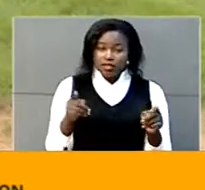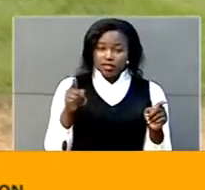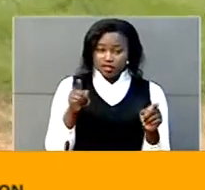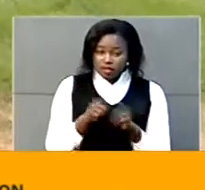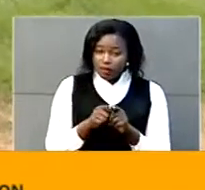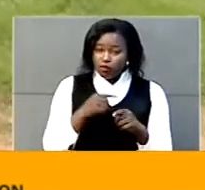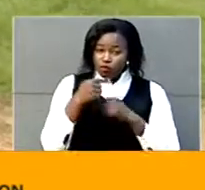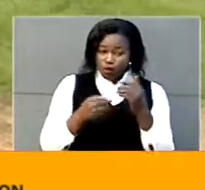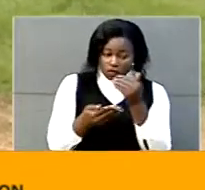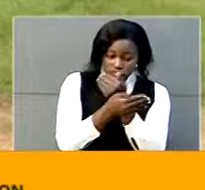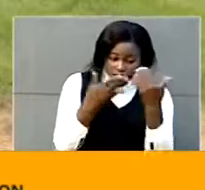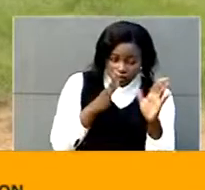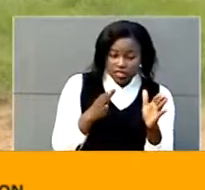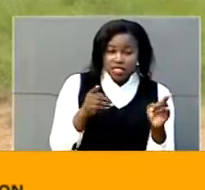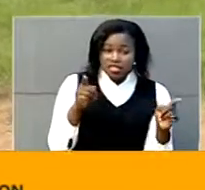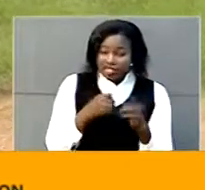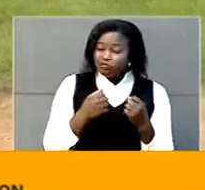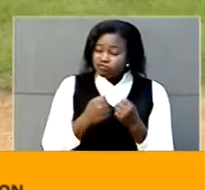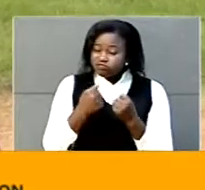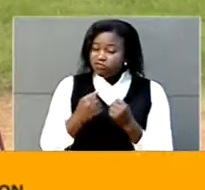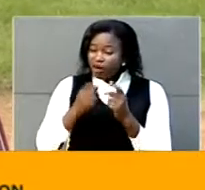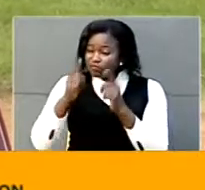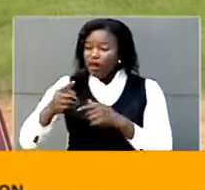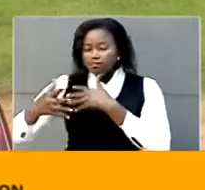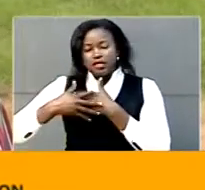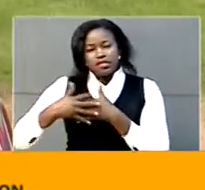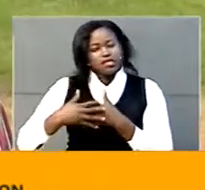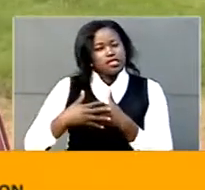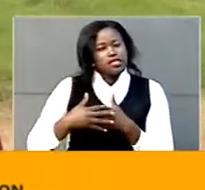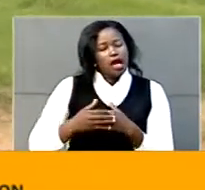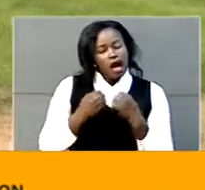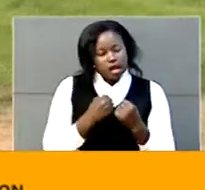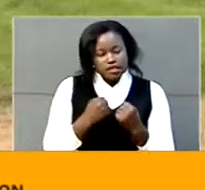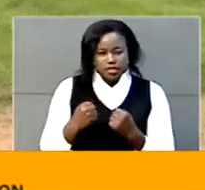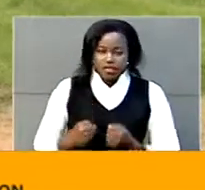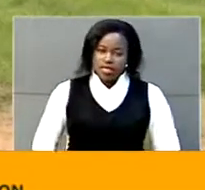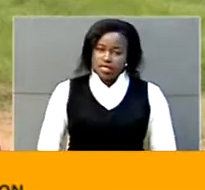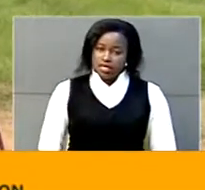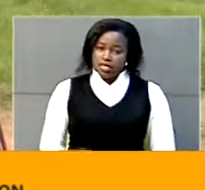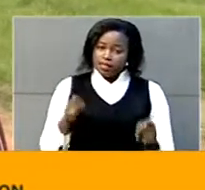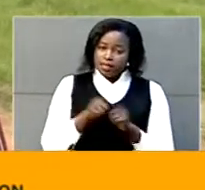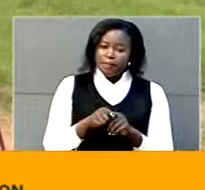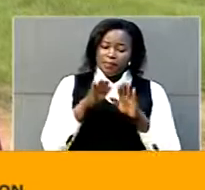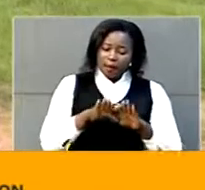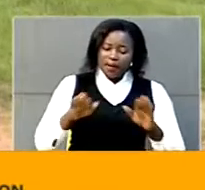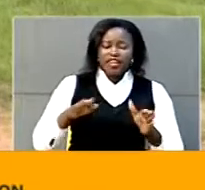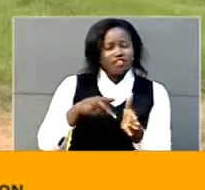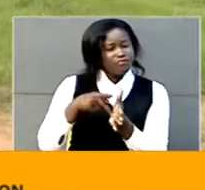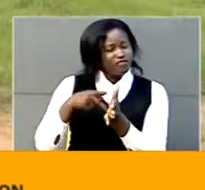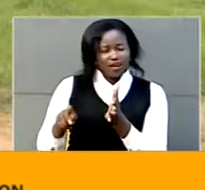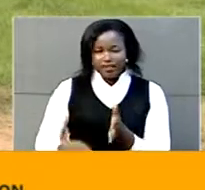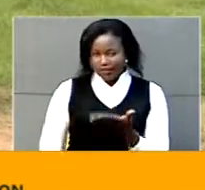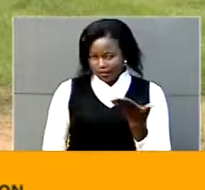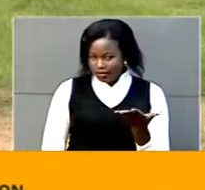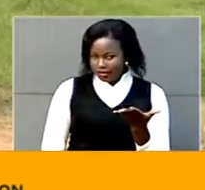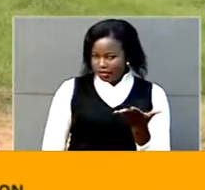the value additional facility and another one is about market price yeah i